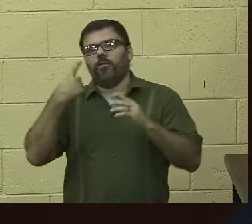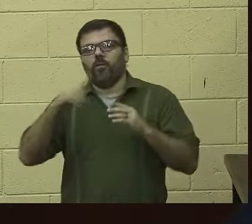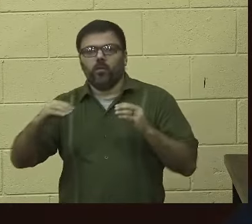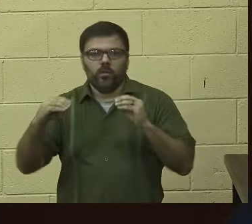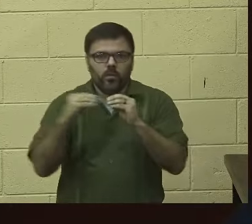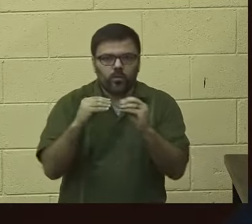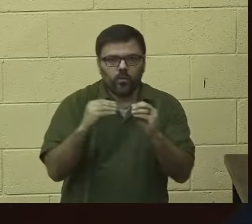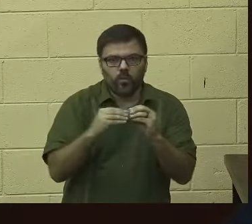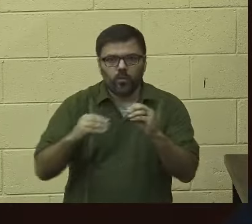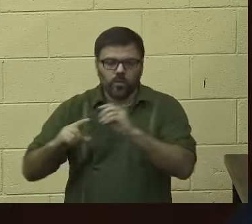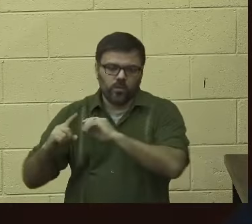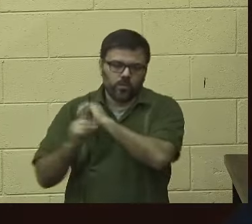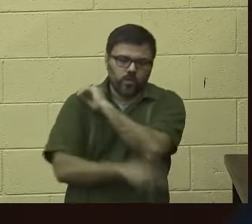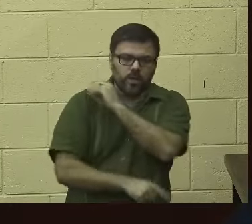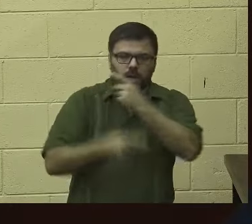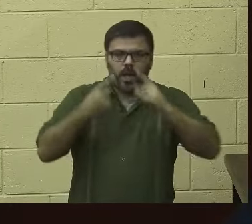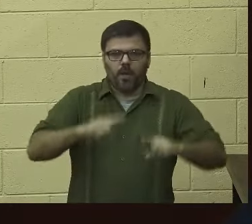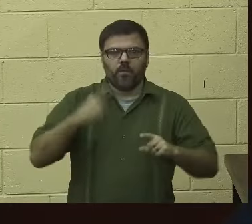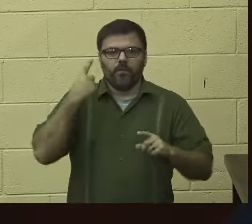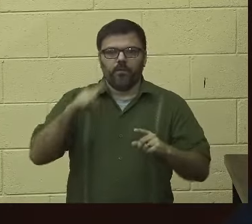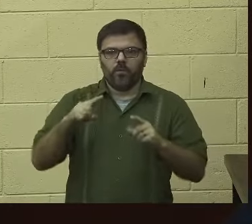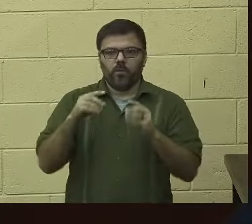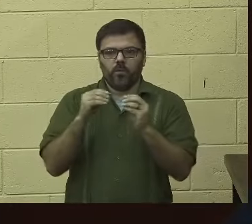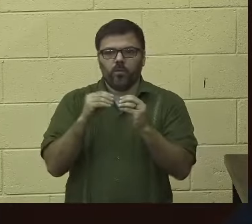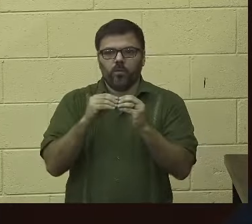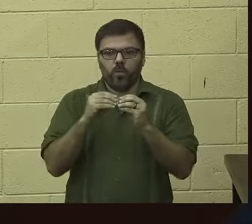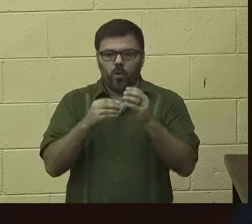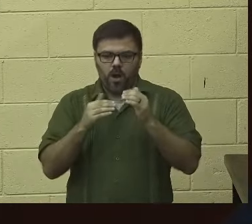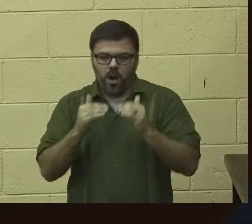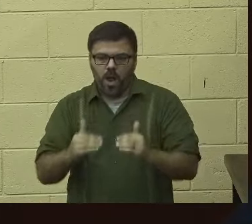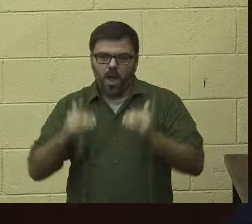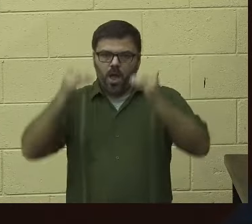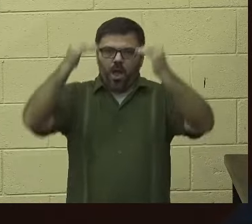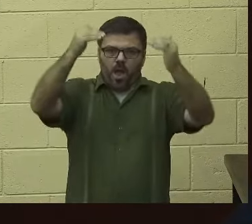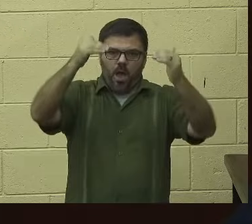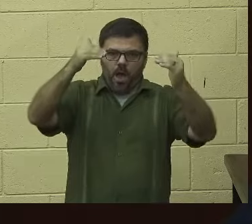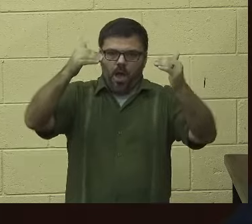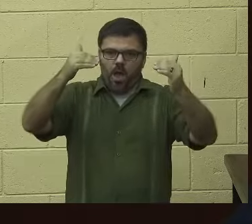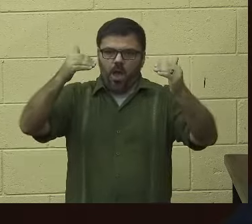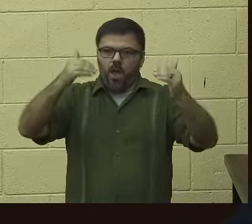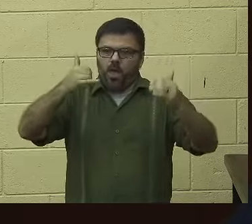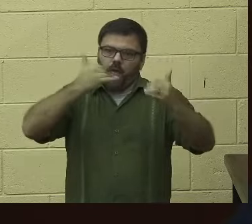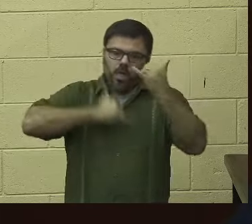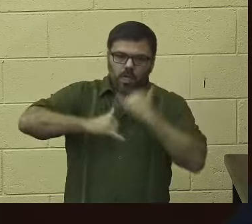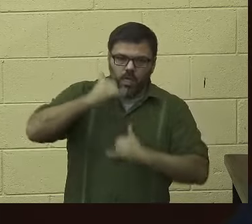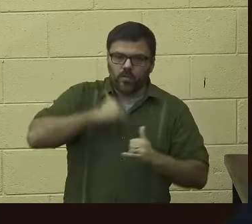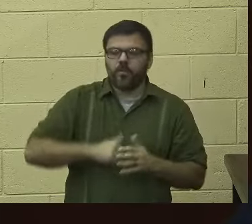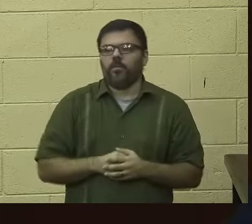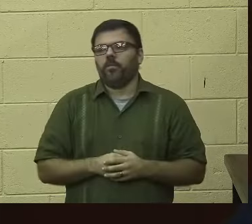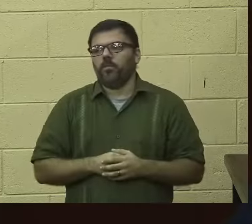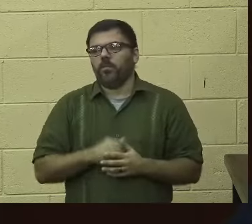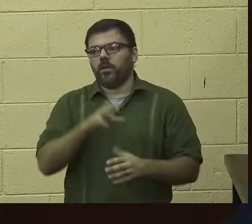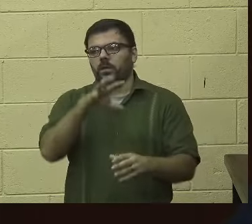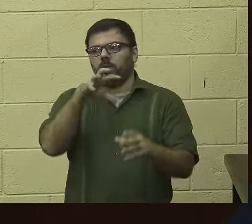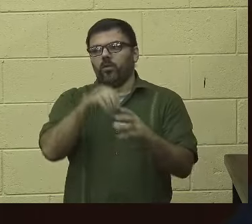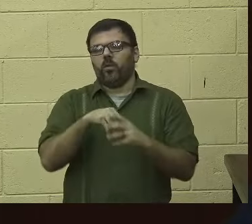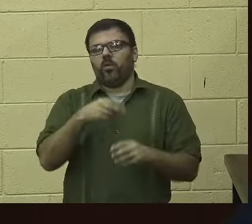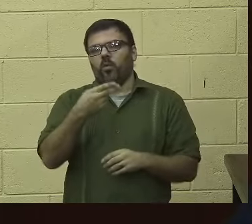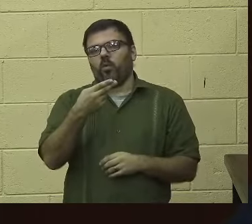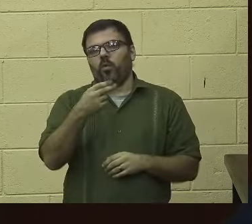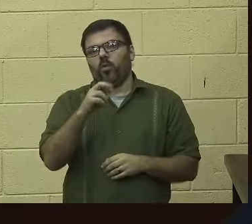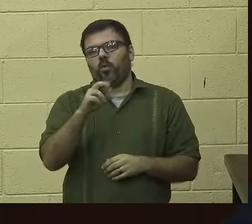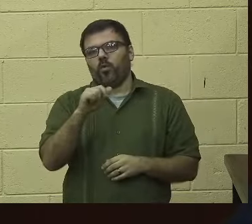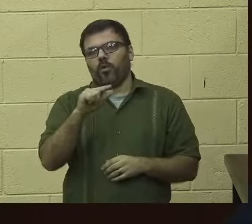convictions for capital offenses, including the most recent convictions for Jorge Galindo